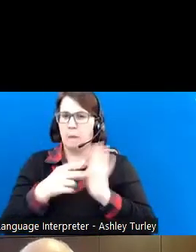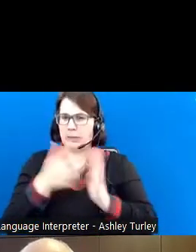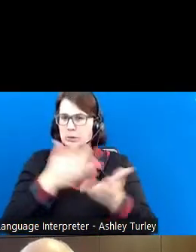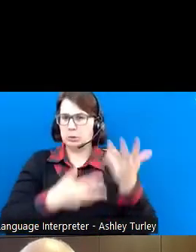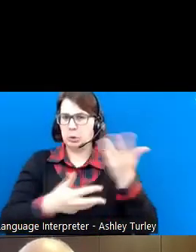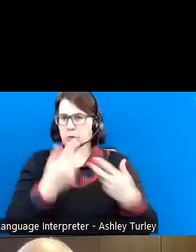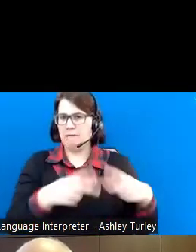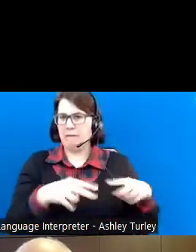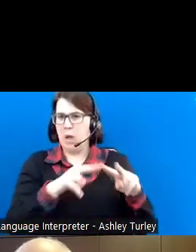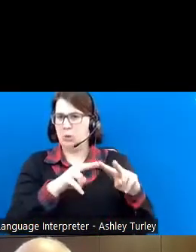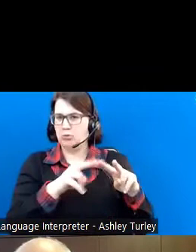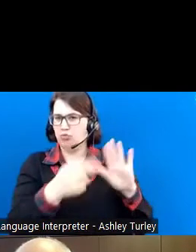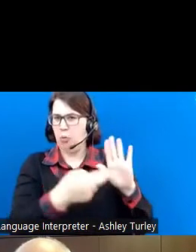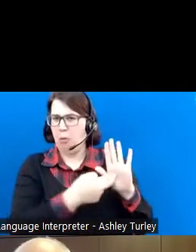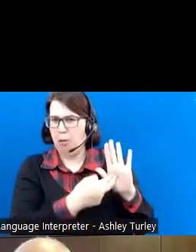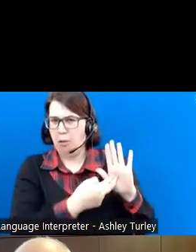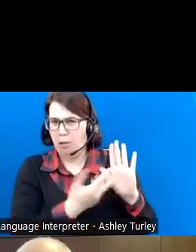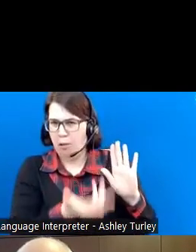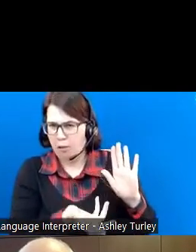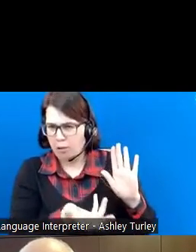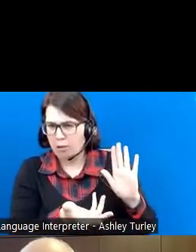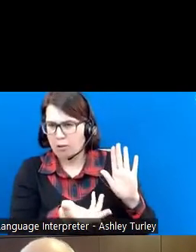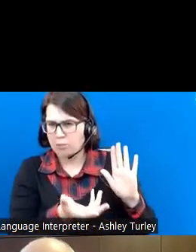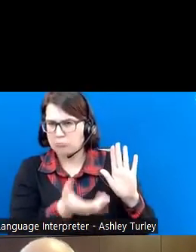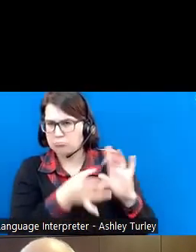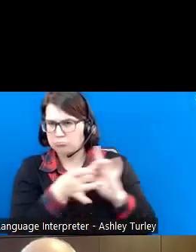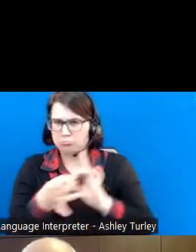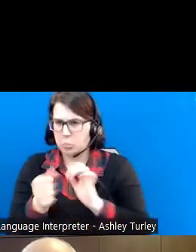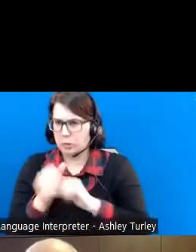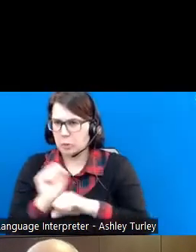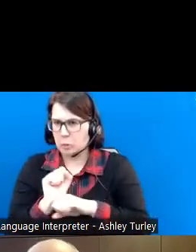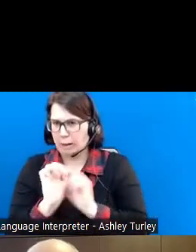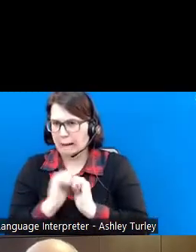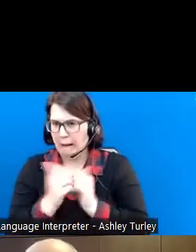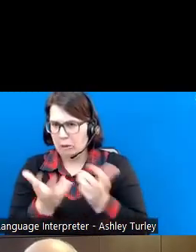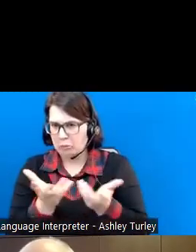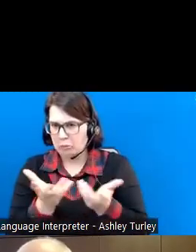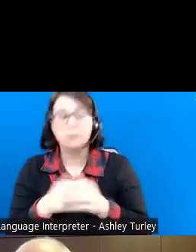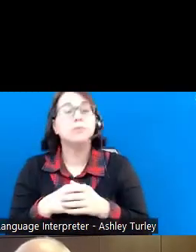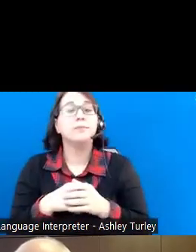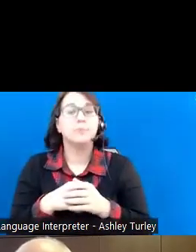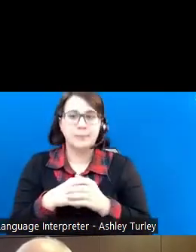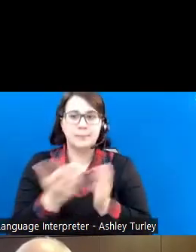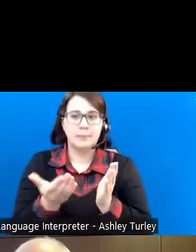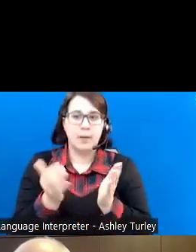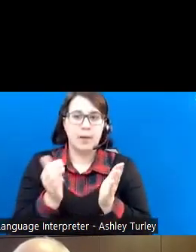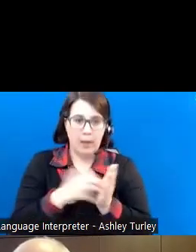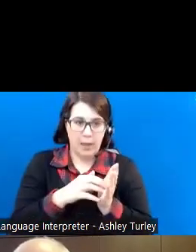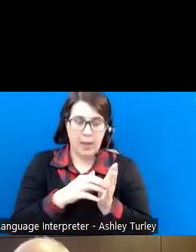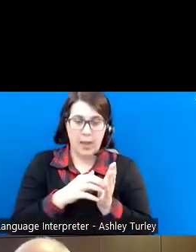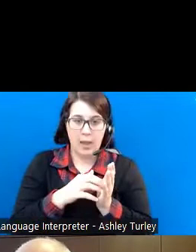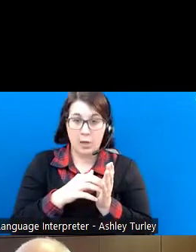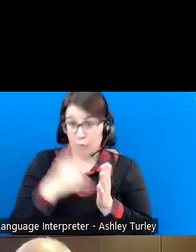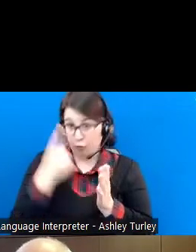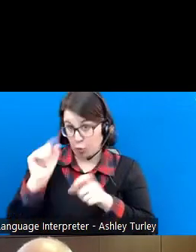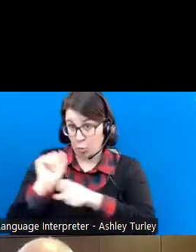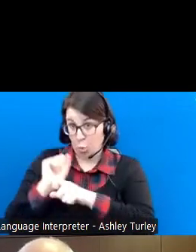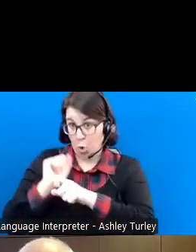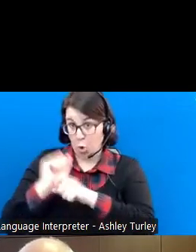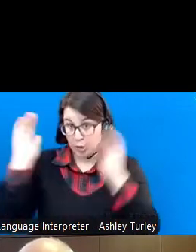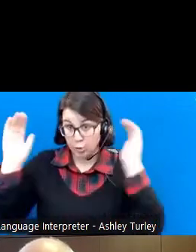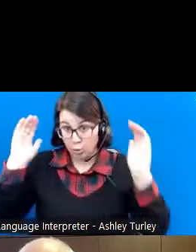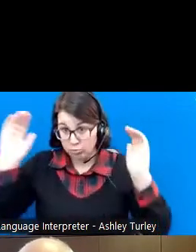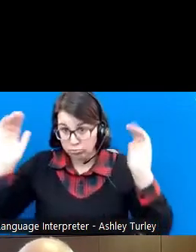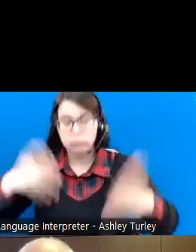How's that in employment tied together? Well, again, for working-aged adults, there is a